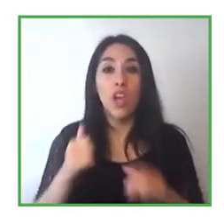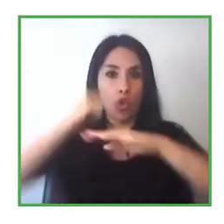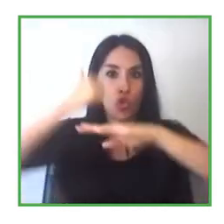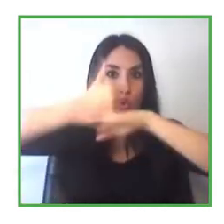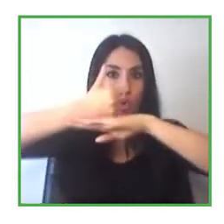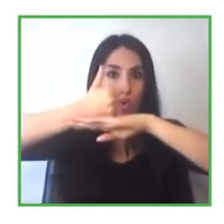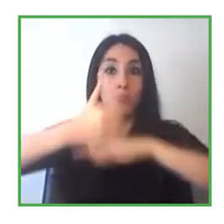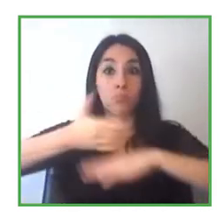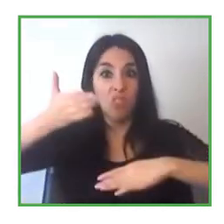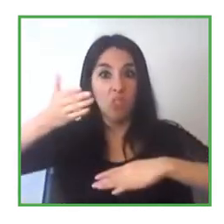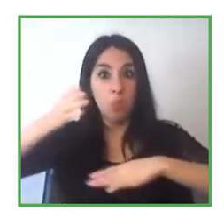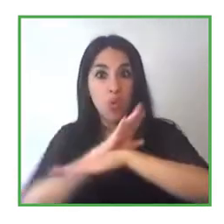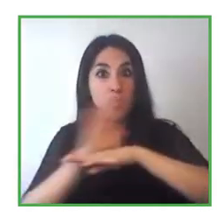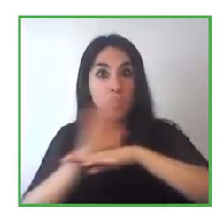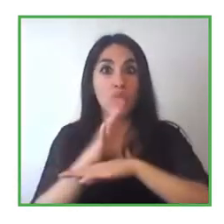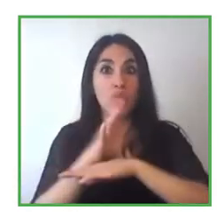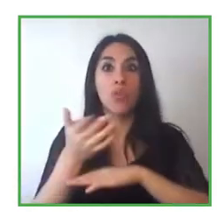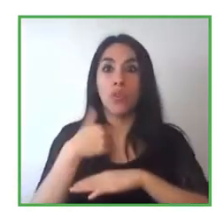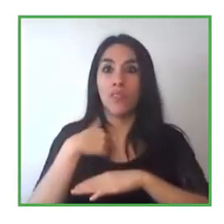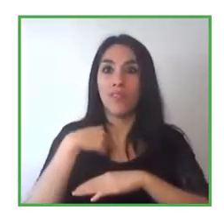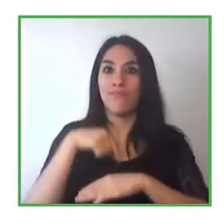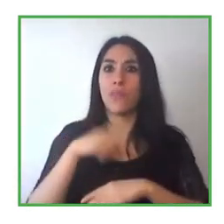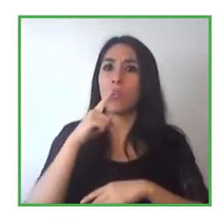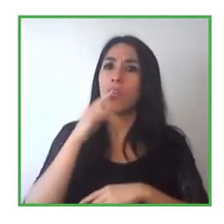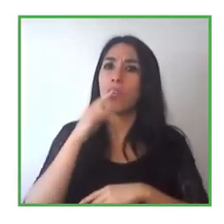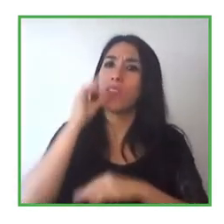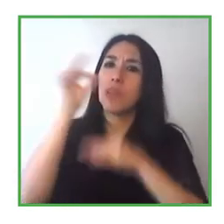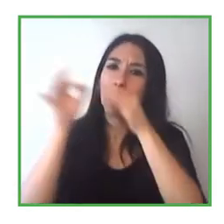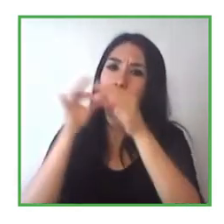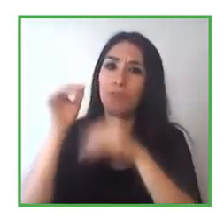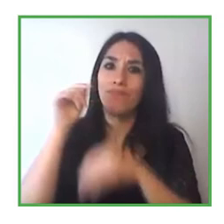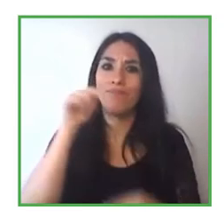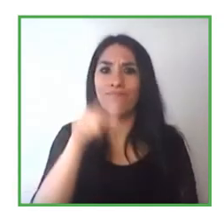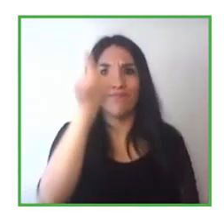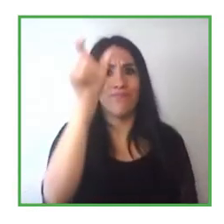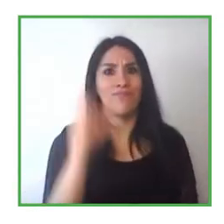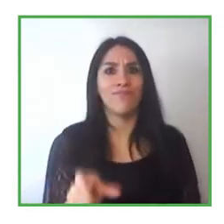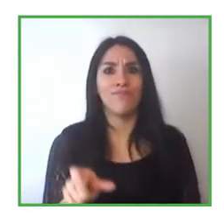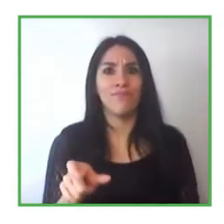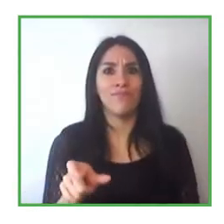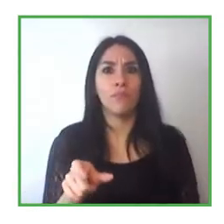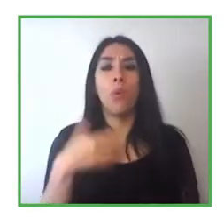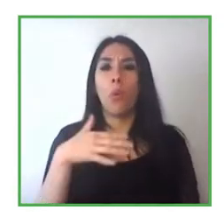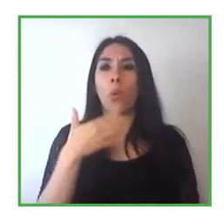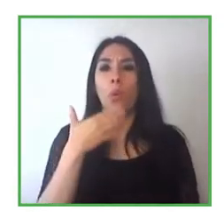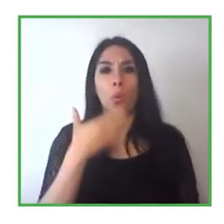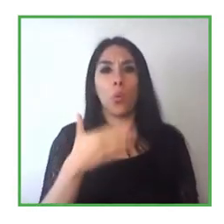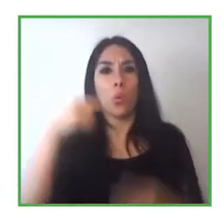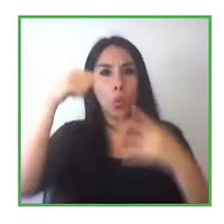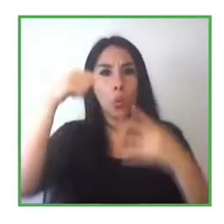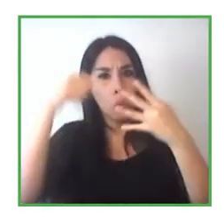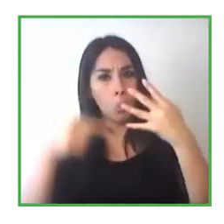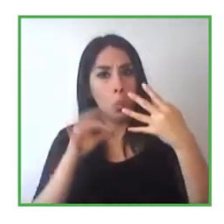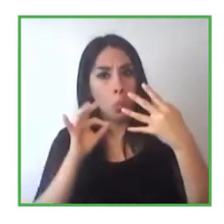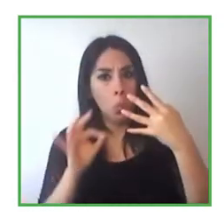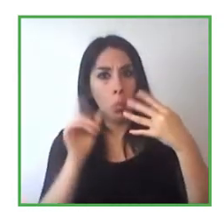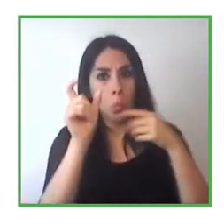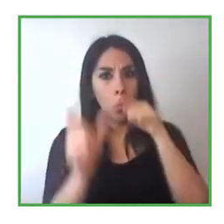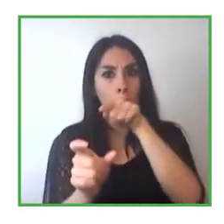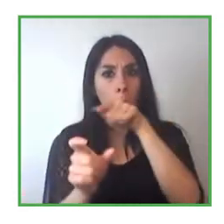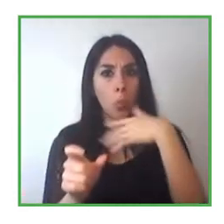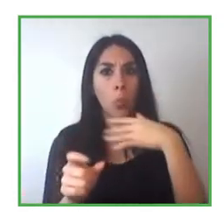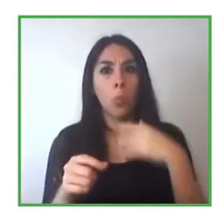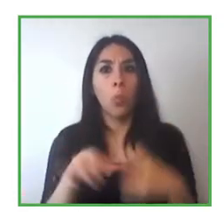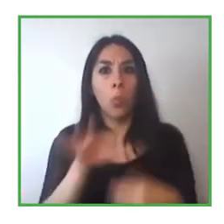that uh being in the candidate from in the incorporation candidate not just because they